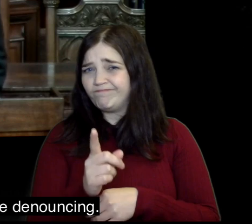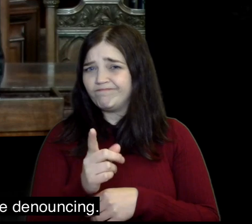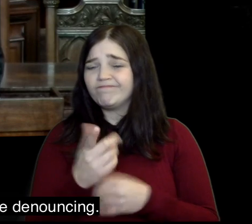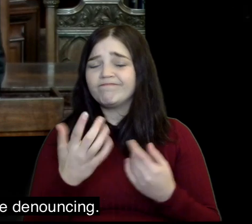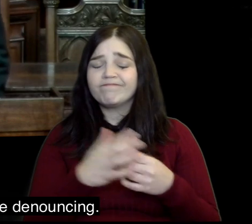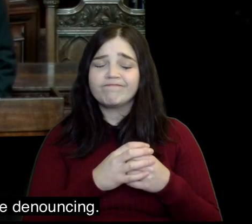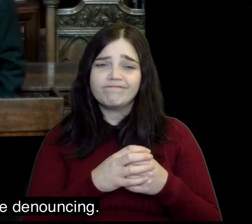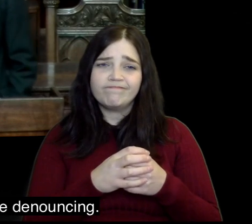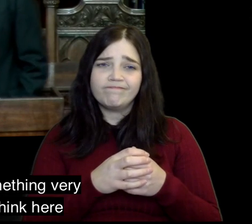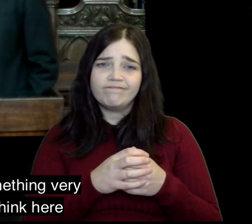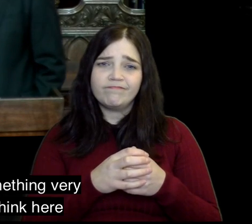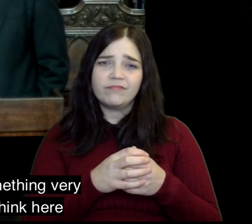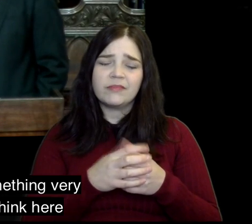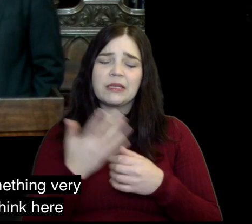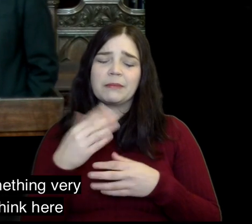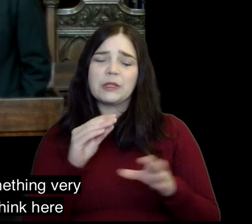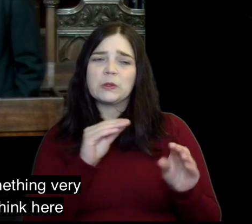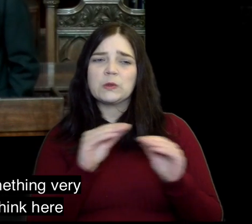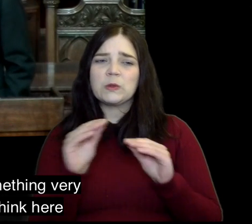he's later going to be denouncing